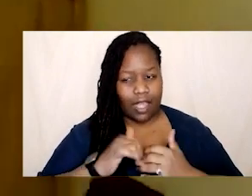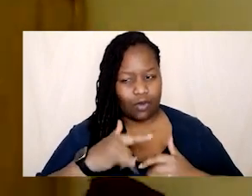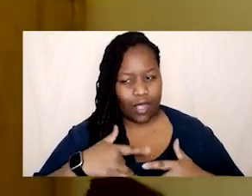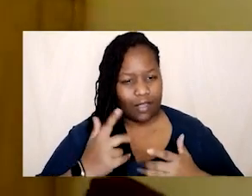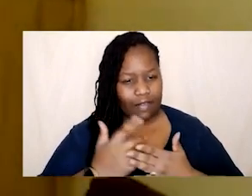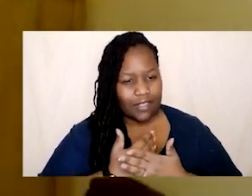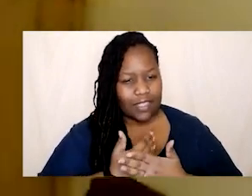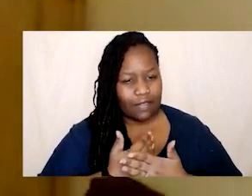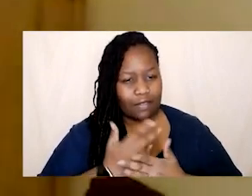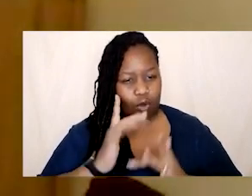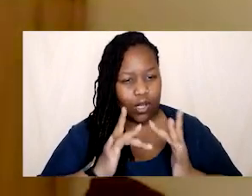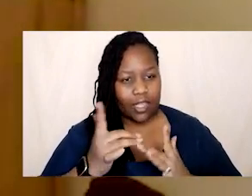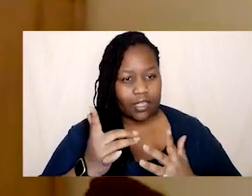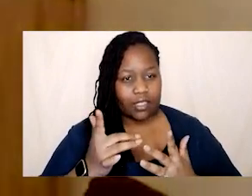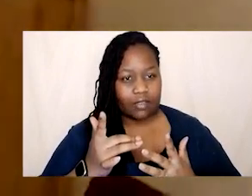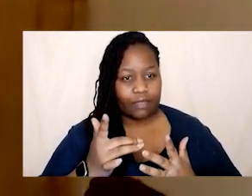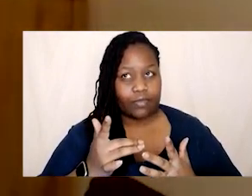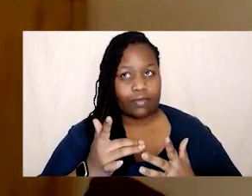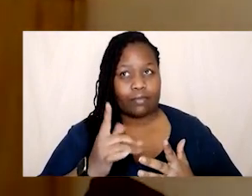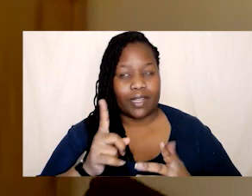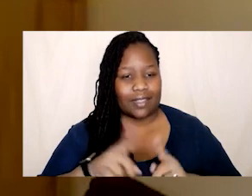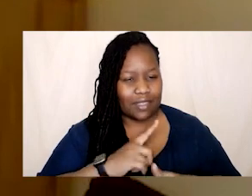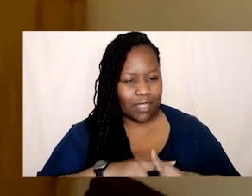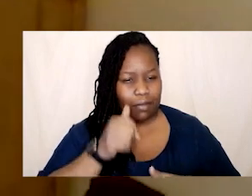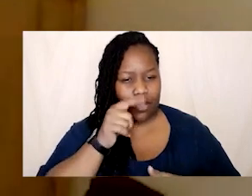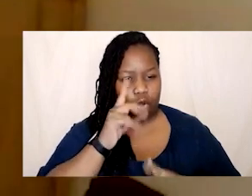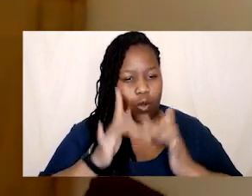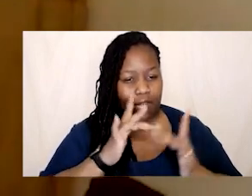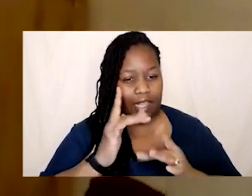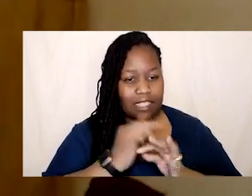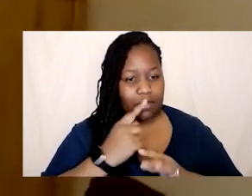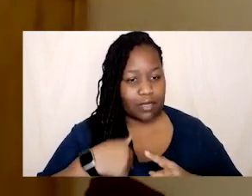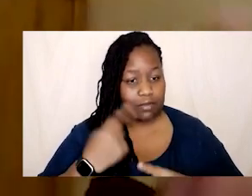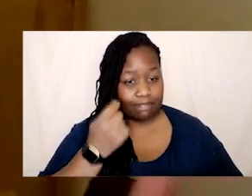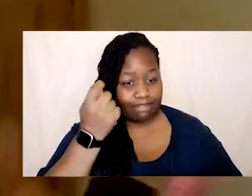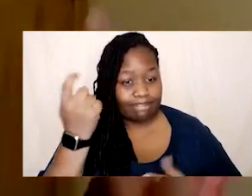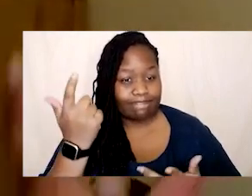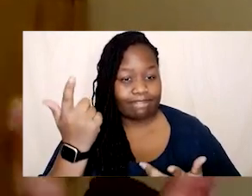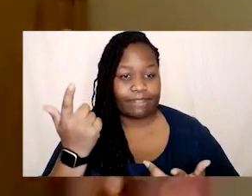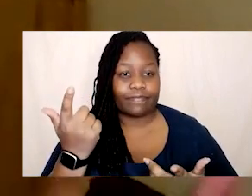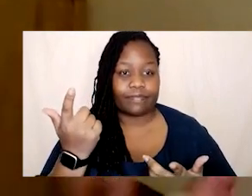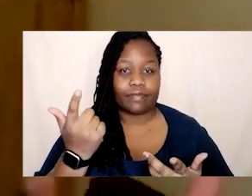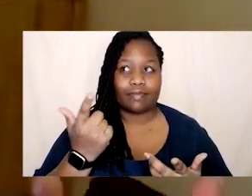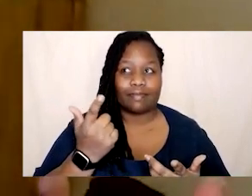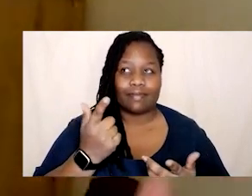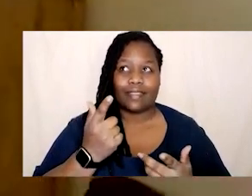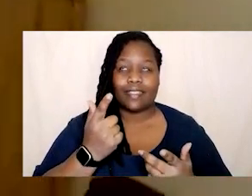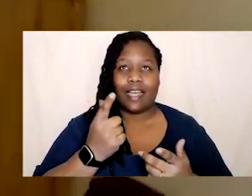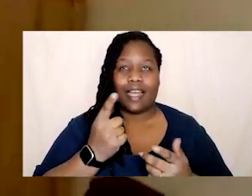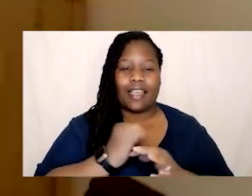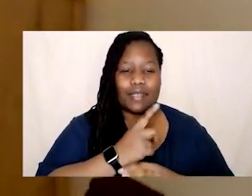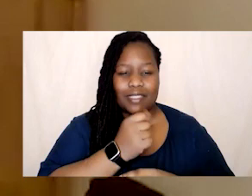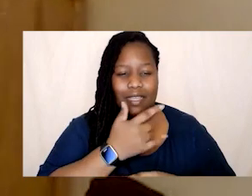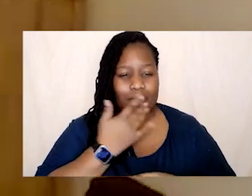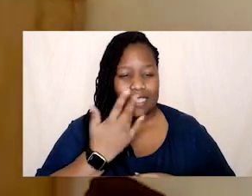online space is the reason that i have had the success that i've had um but i made so many i wouldn't say i've made so many mistakes in 2020 because it's